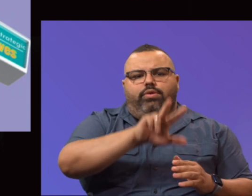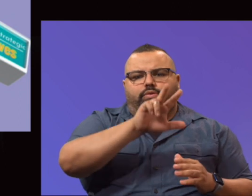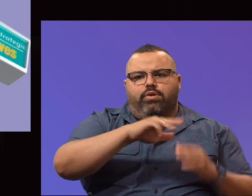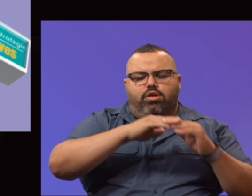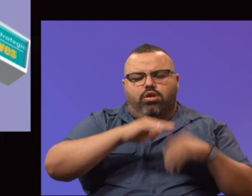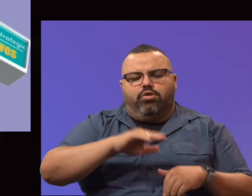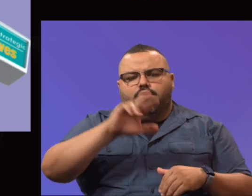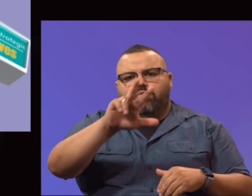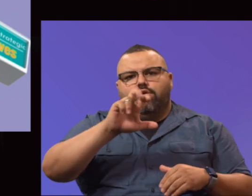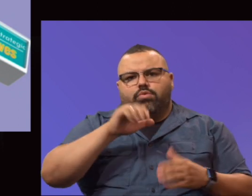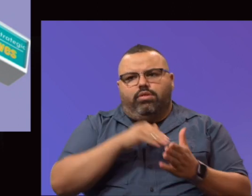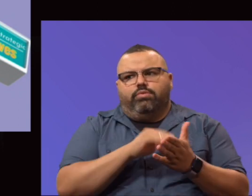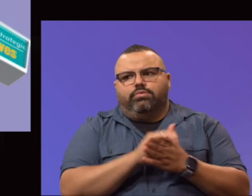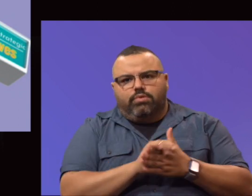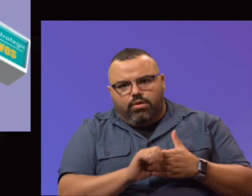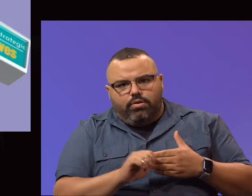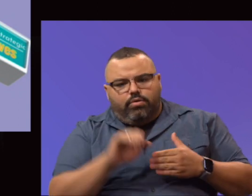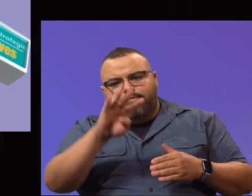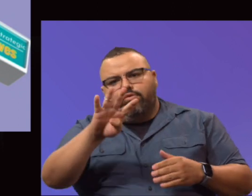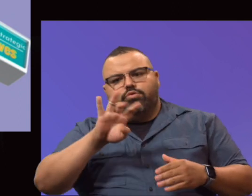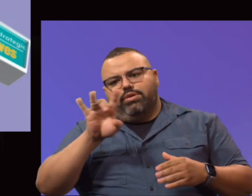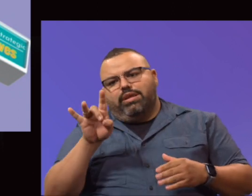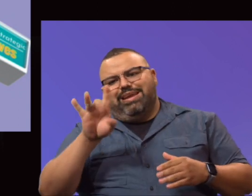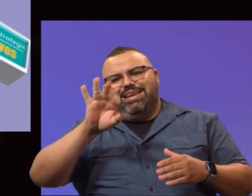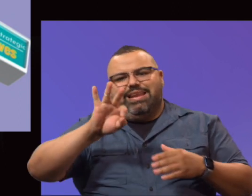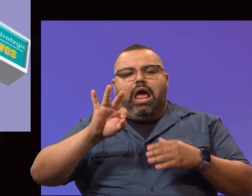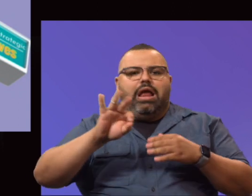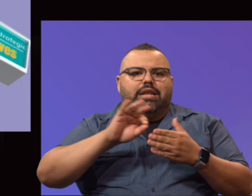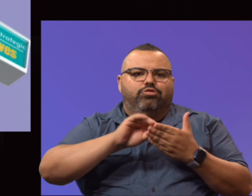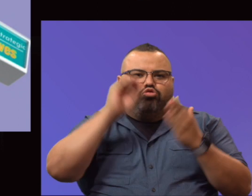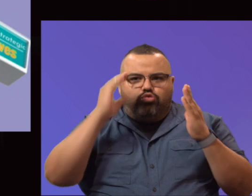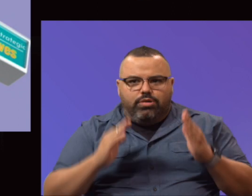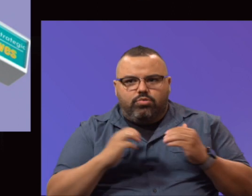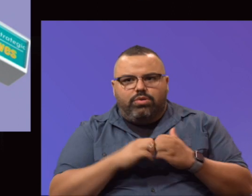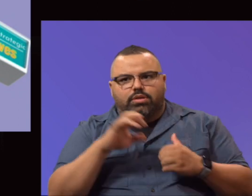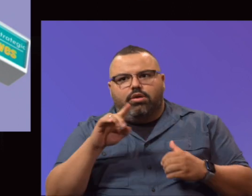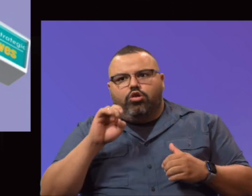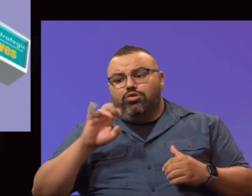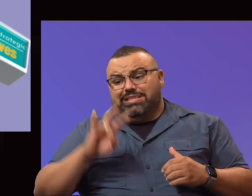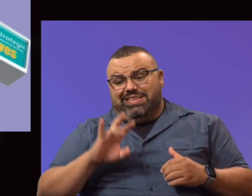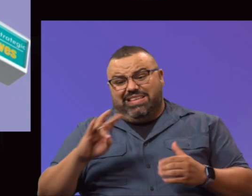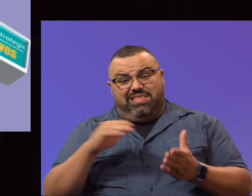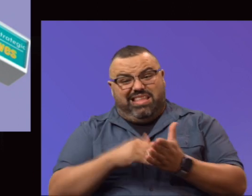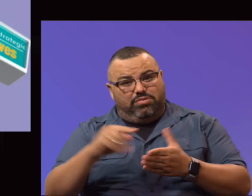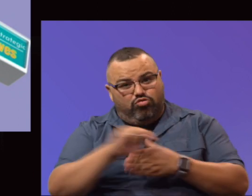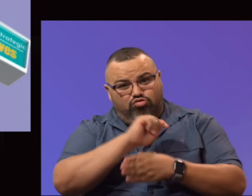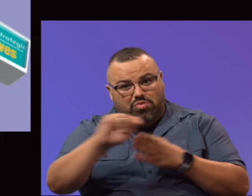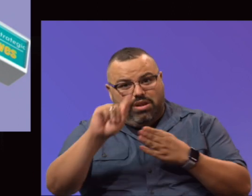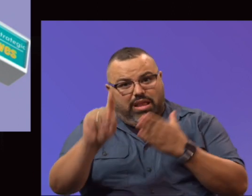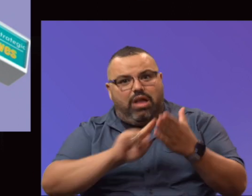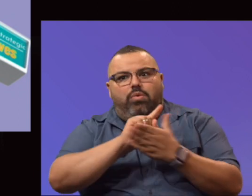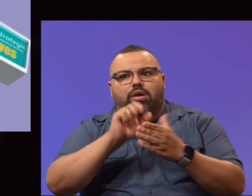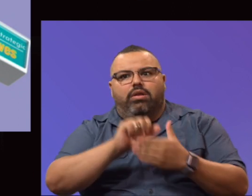under $300,000. 489 apprentices with almost 77,000 training hours. We received